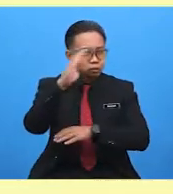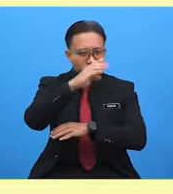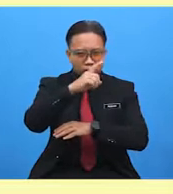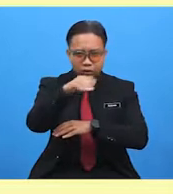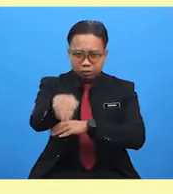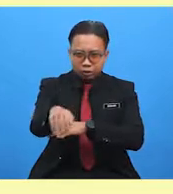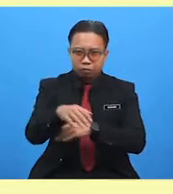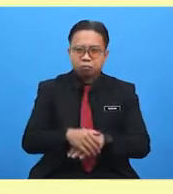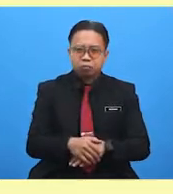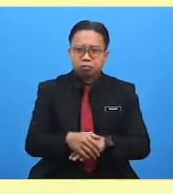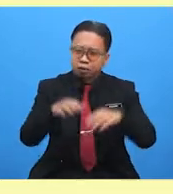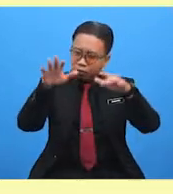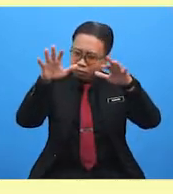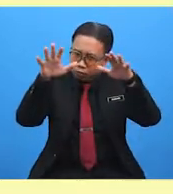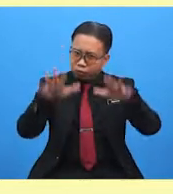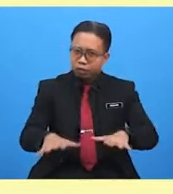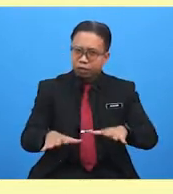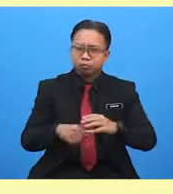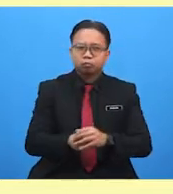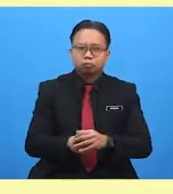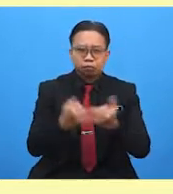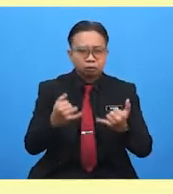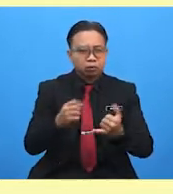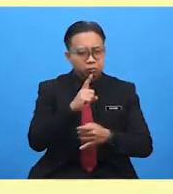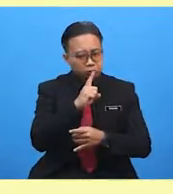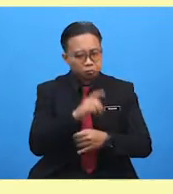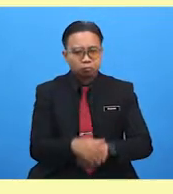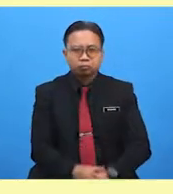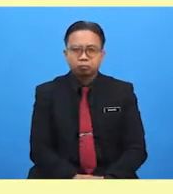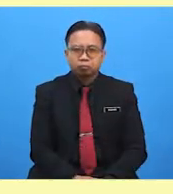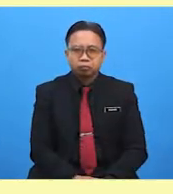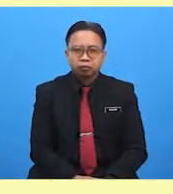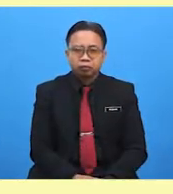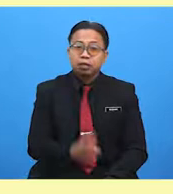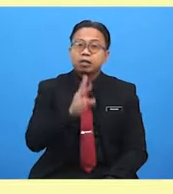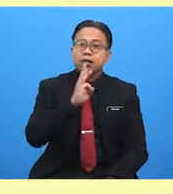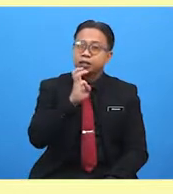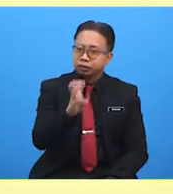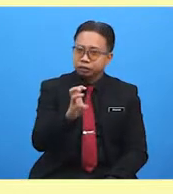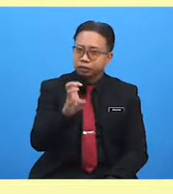now it's quite... What's the answer? Icy!